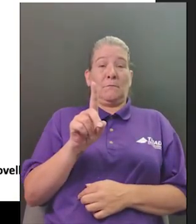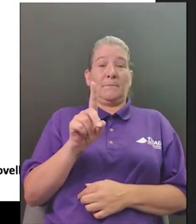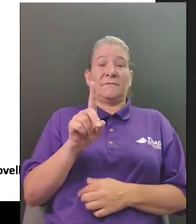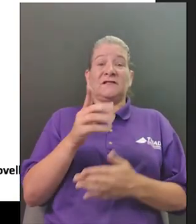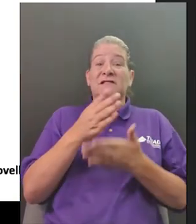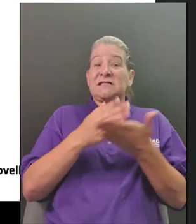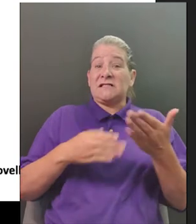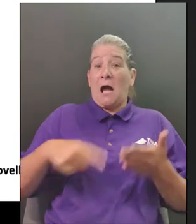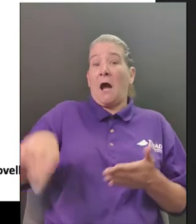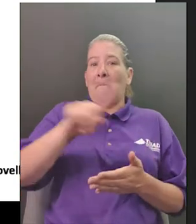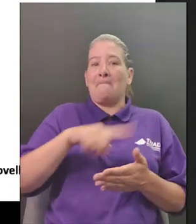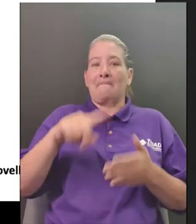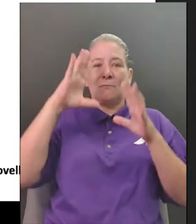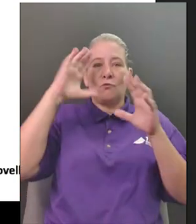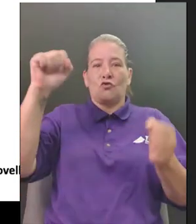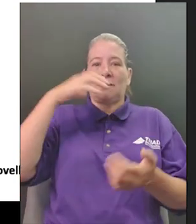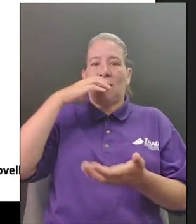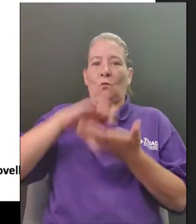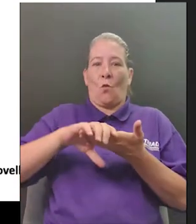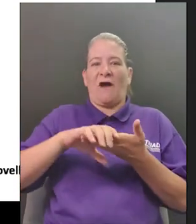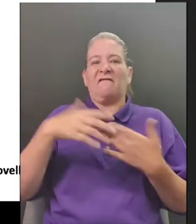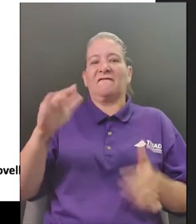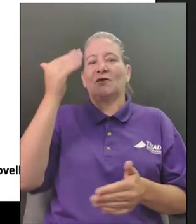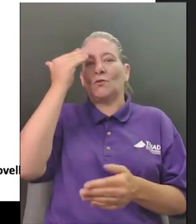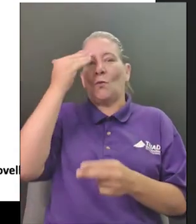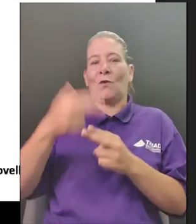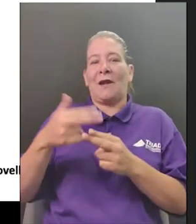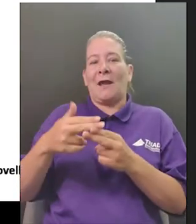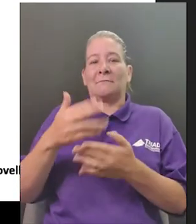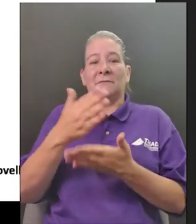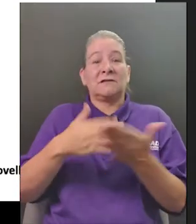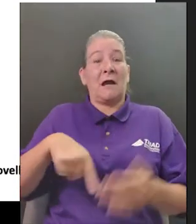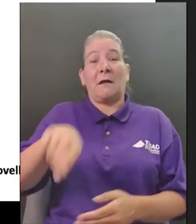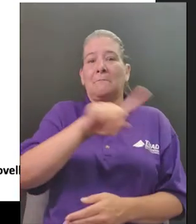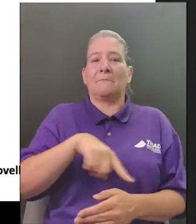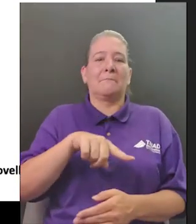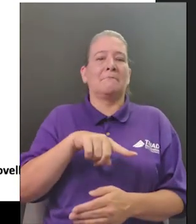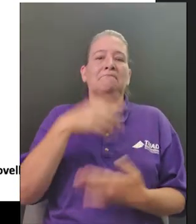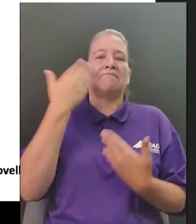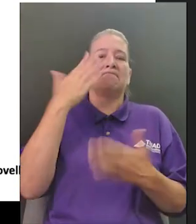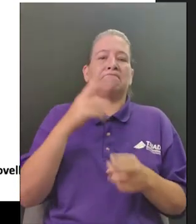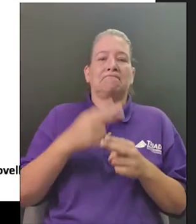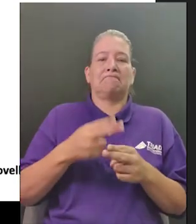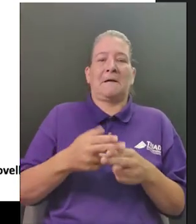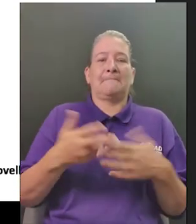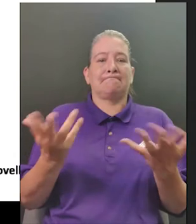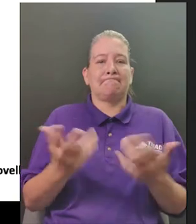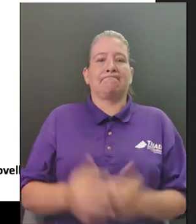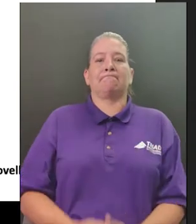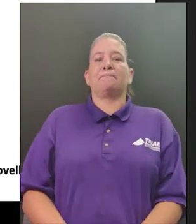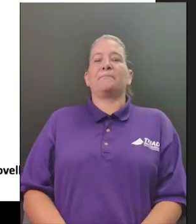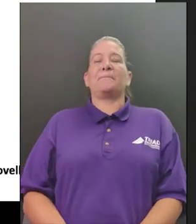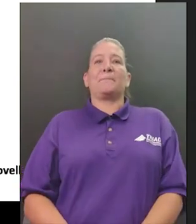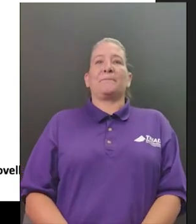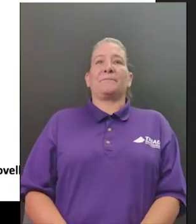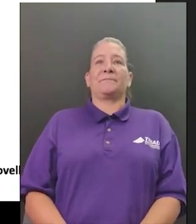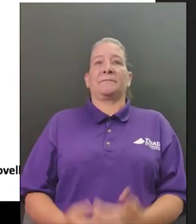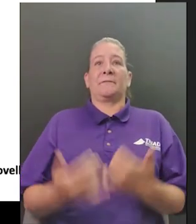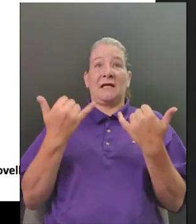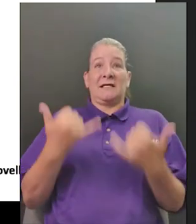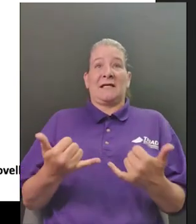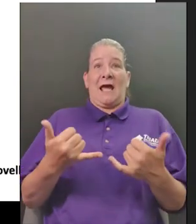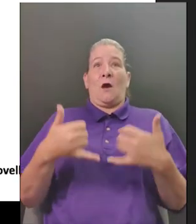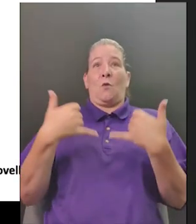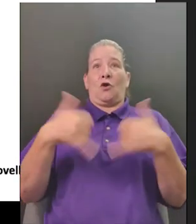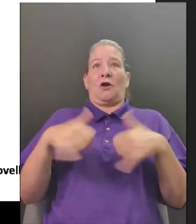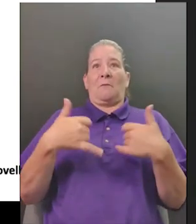that poll and see if we can get our other one did i not share this one um now i want to show you